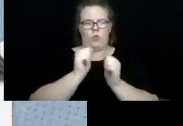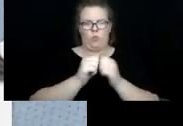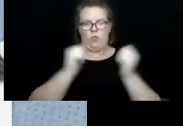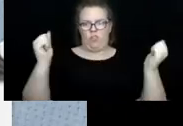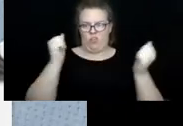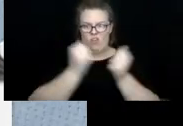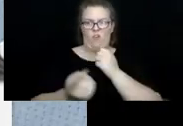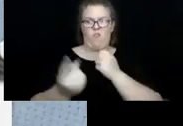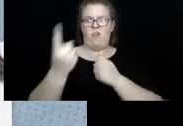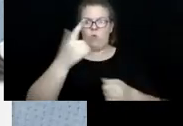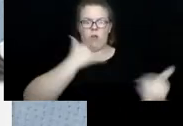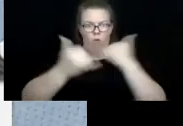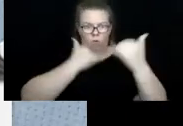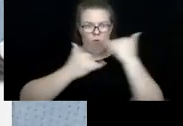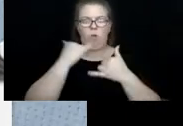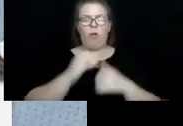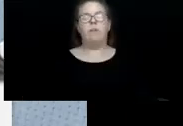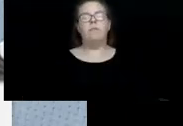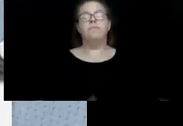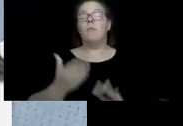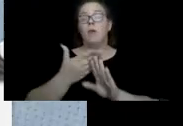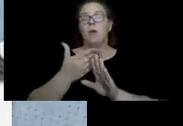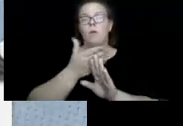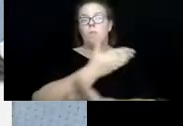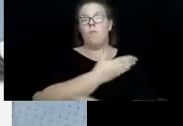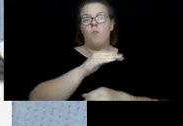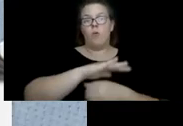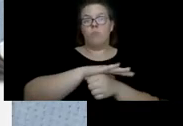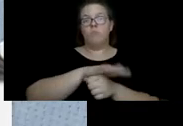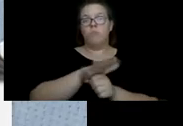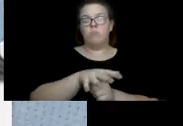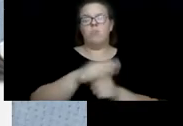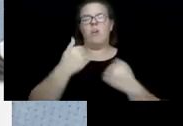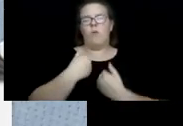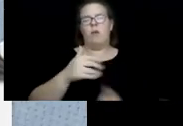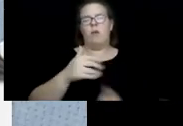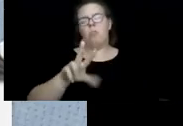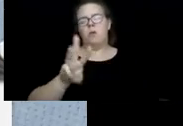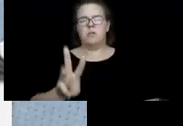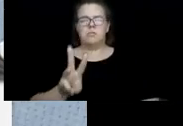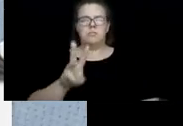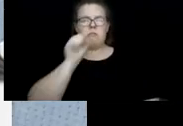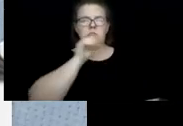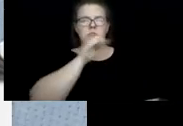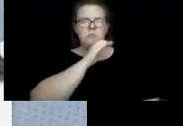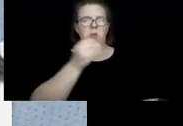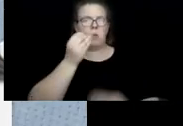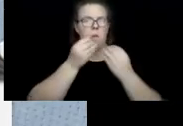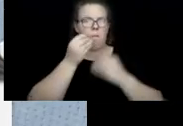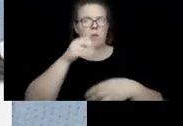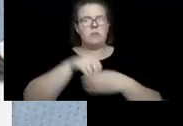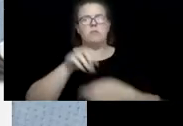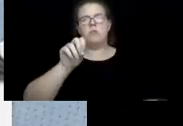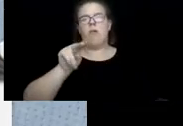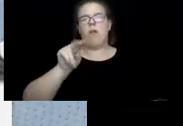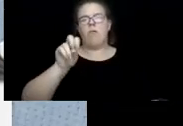Before the pandemic, we had 36 senior meal sites in Onondaga County. I'll get to that